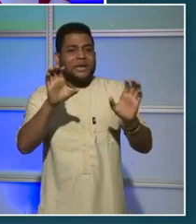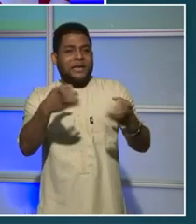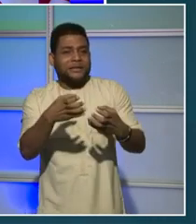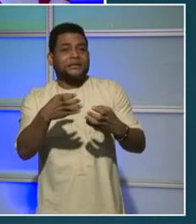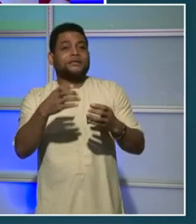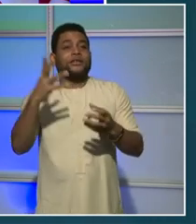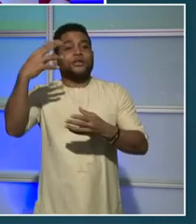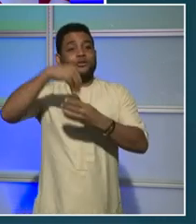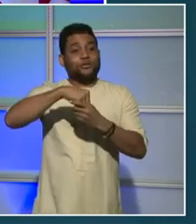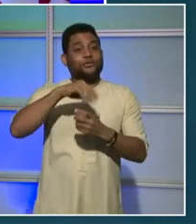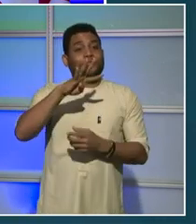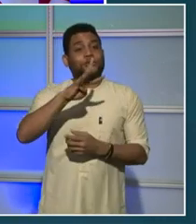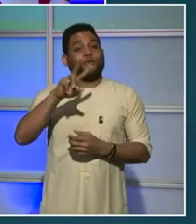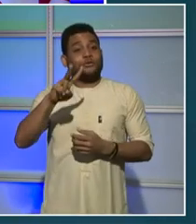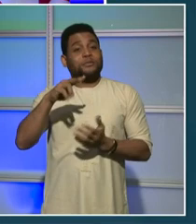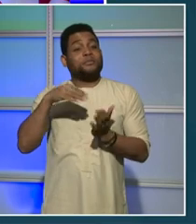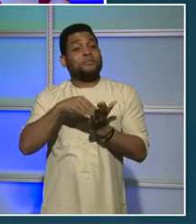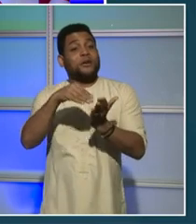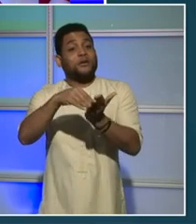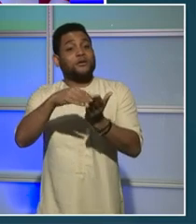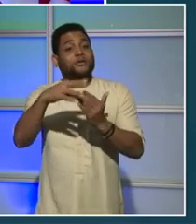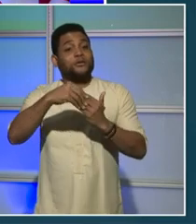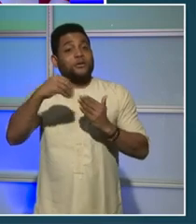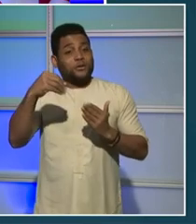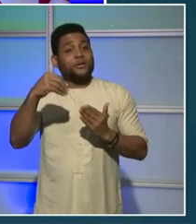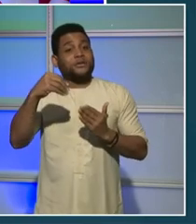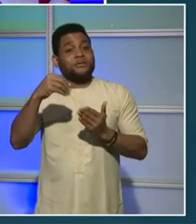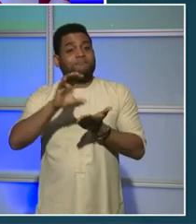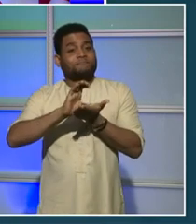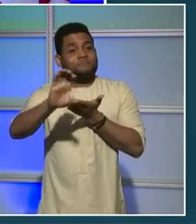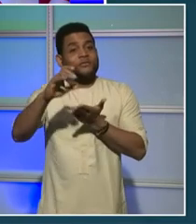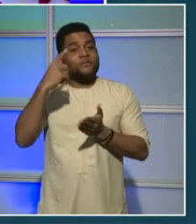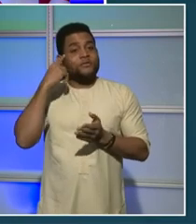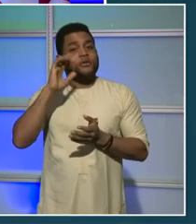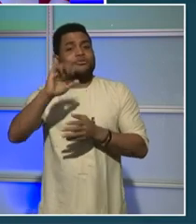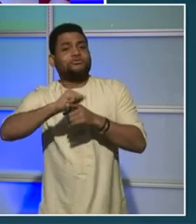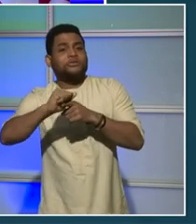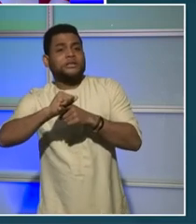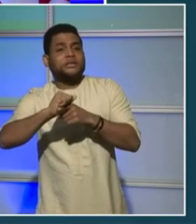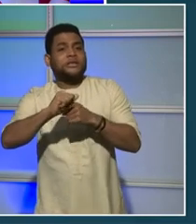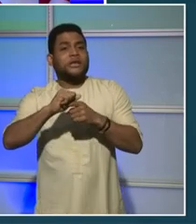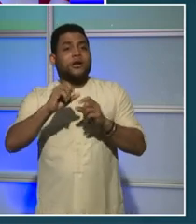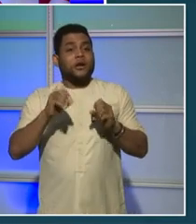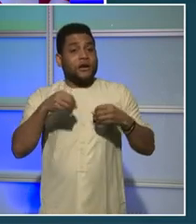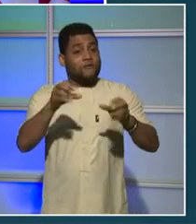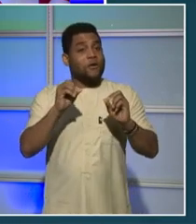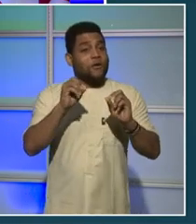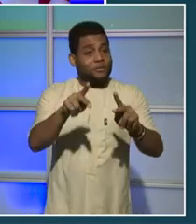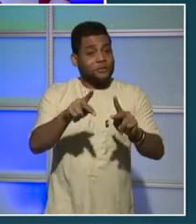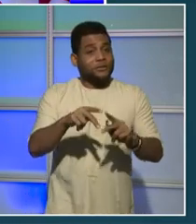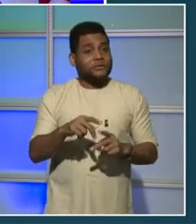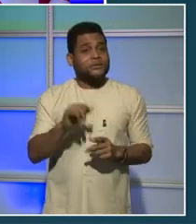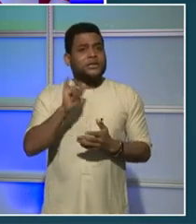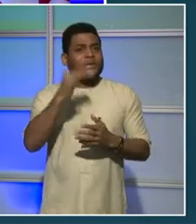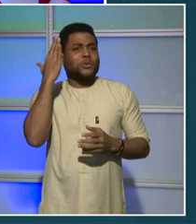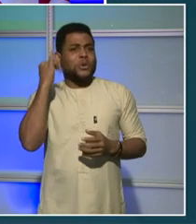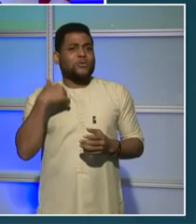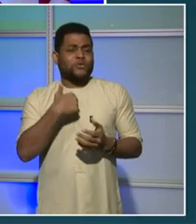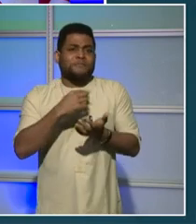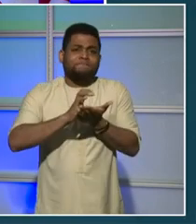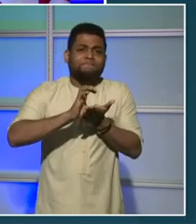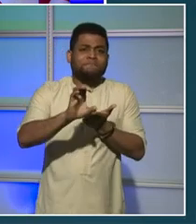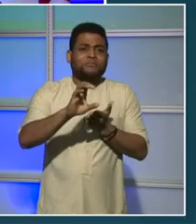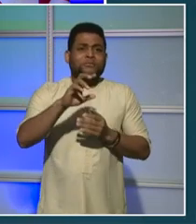subsidized employment and training through apprenticeship opportunities. It's why we've invested $29 million to